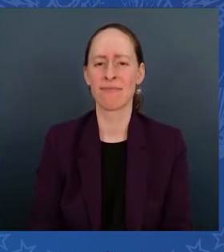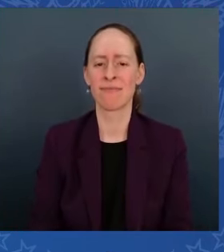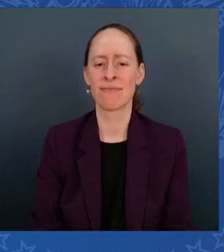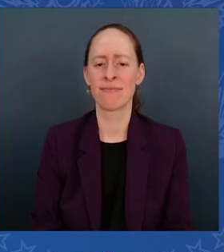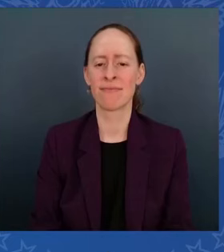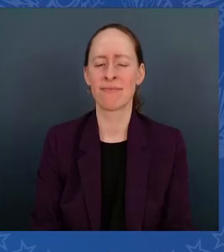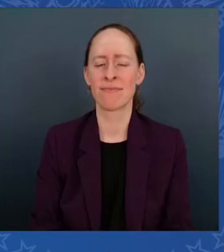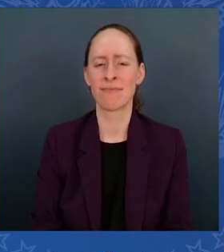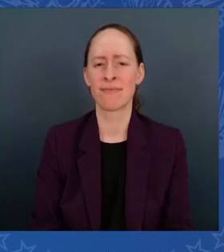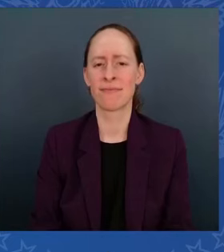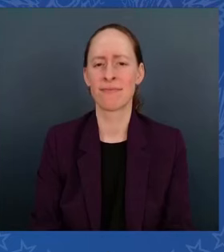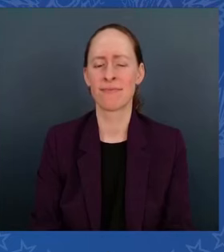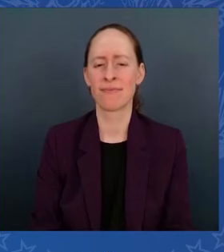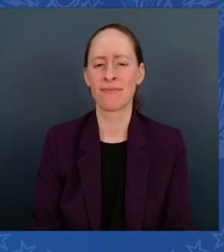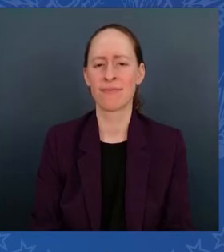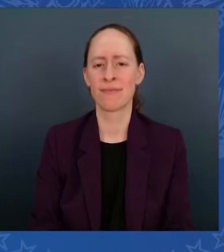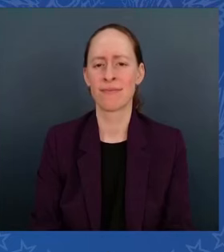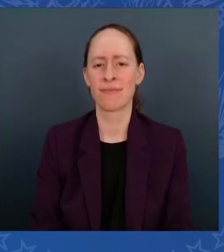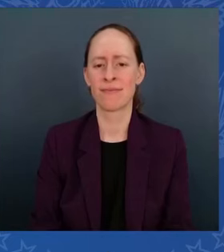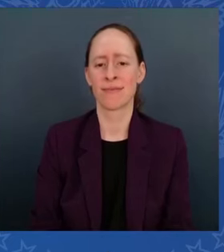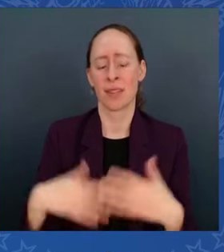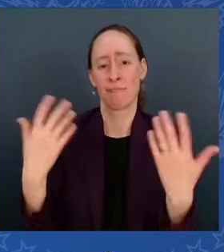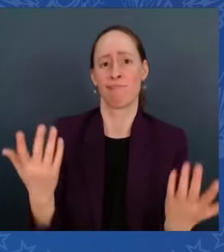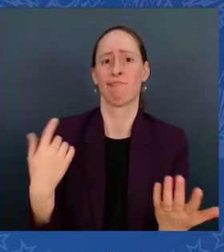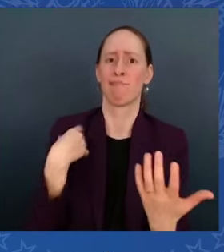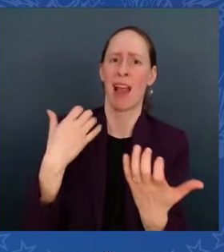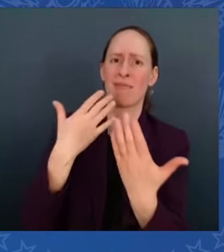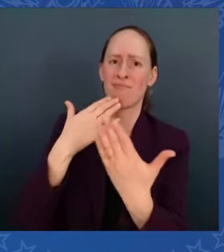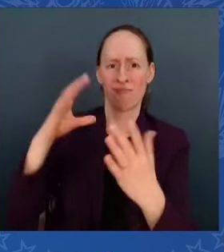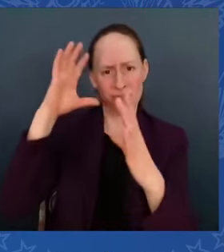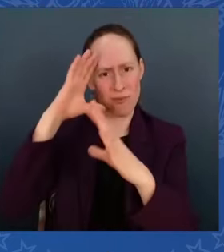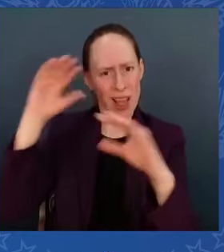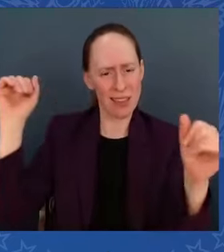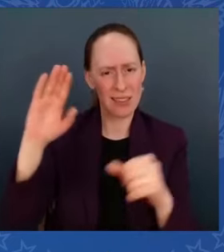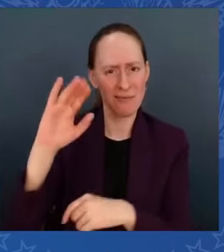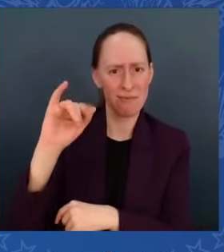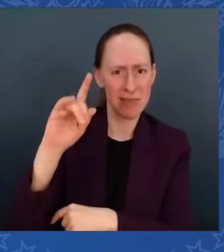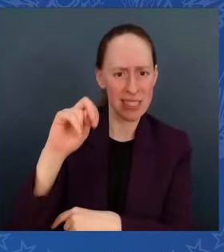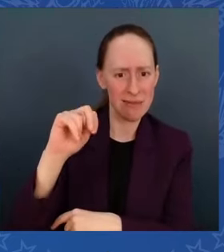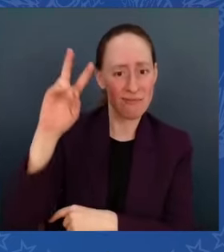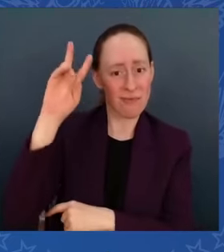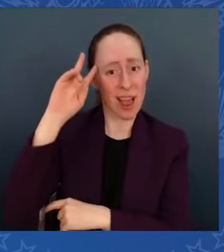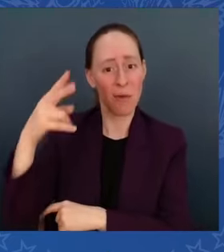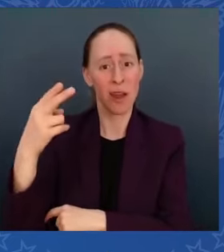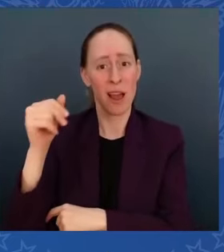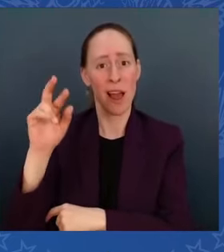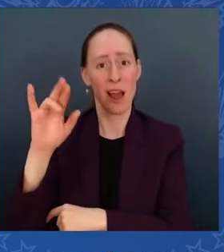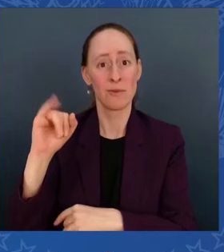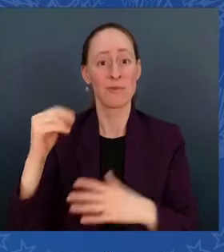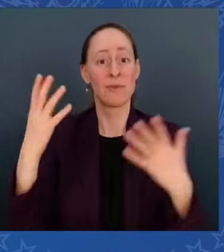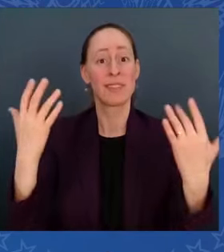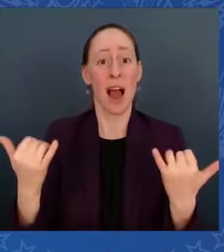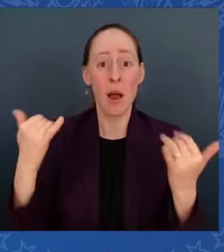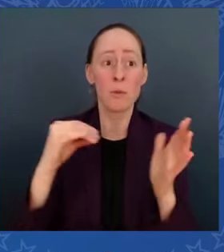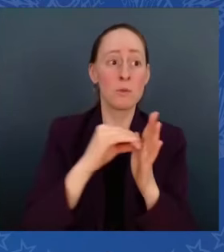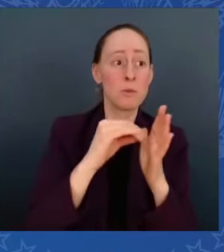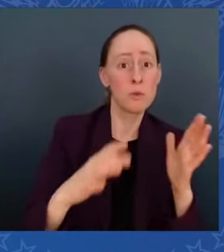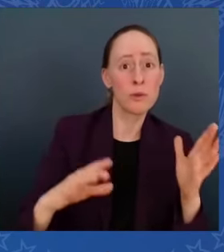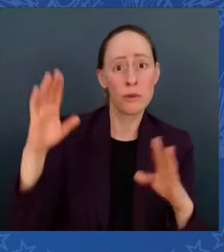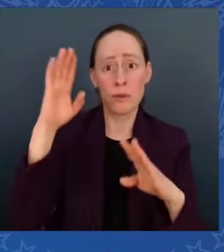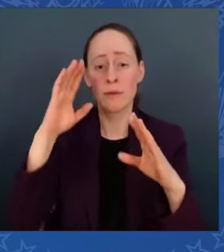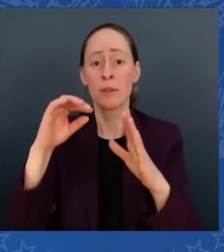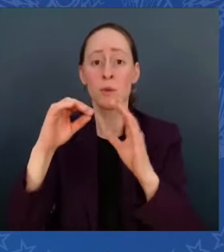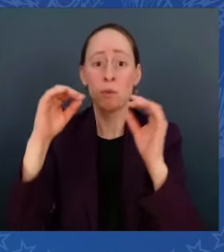Thanks to President Biden and Vice President Harris, students and teachers don't have to worry. Funding from their American Rescue Plan